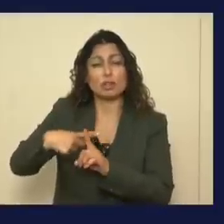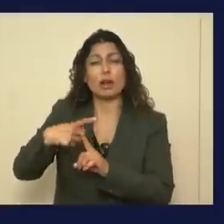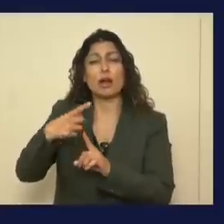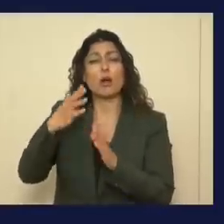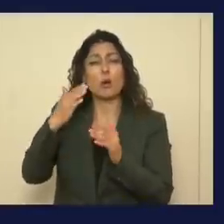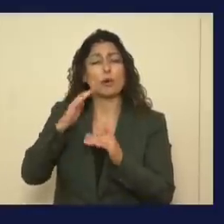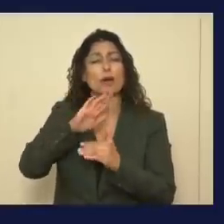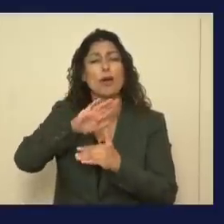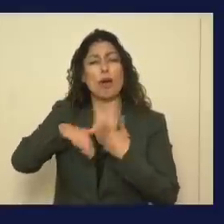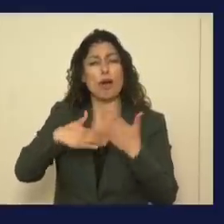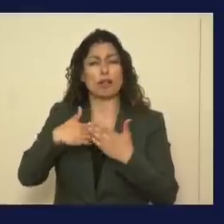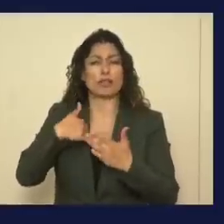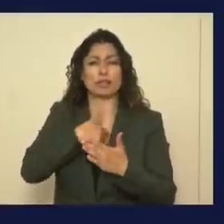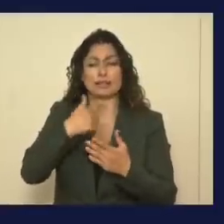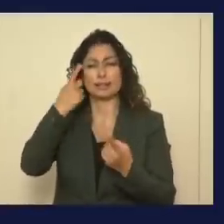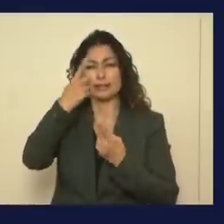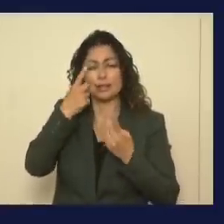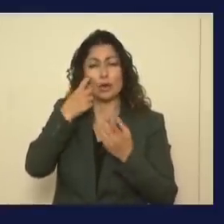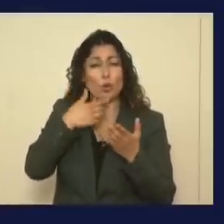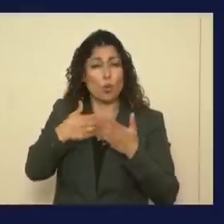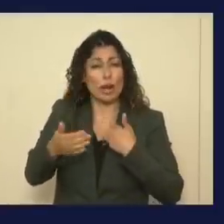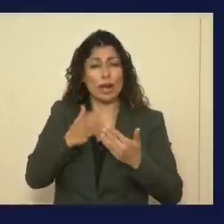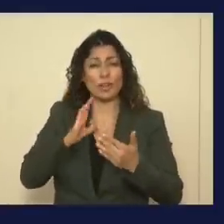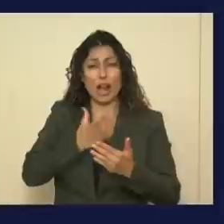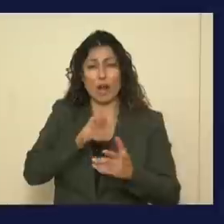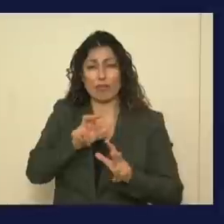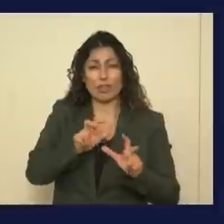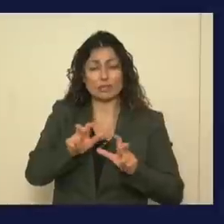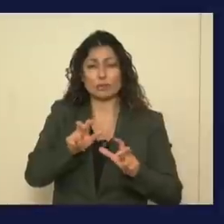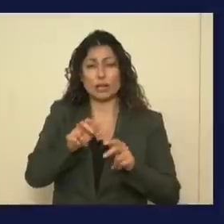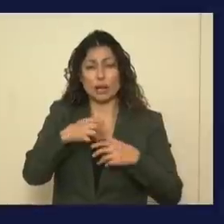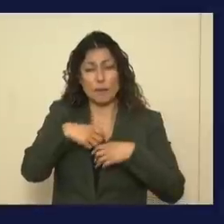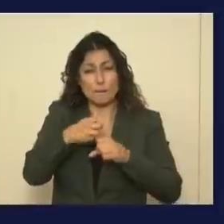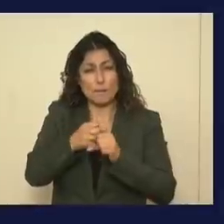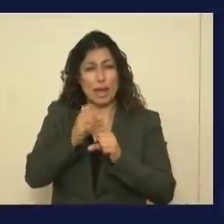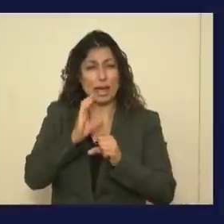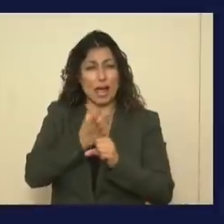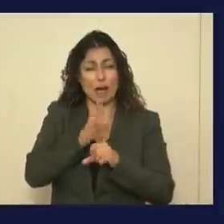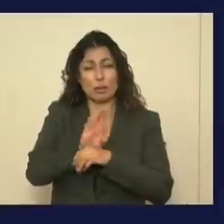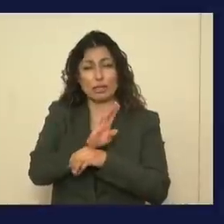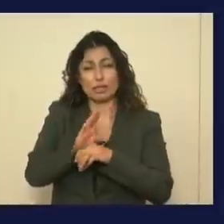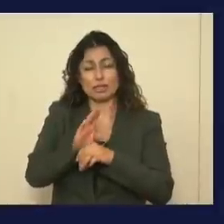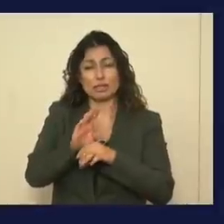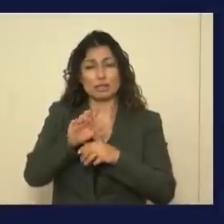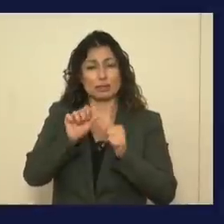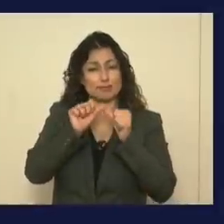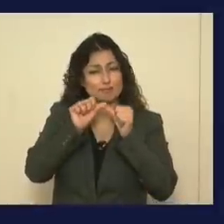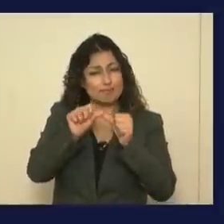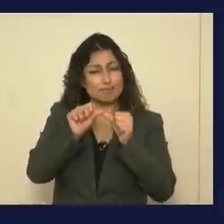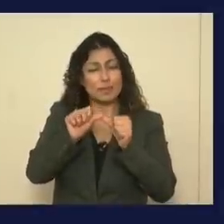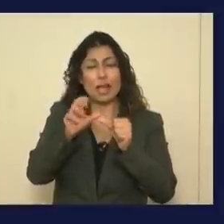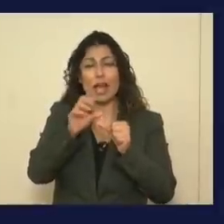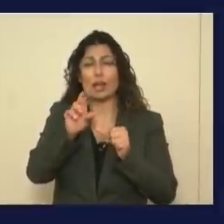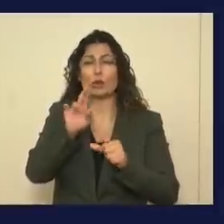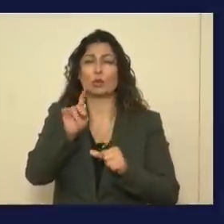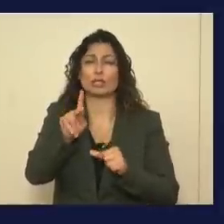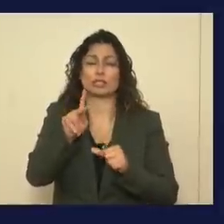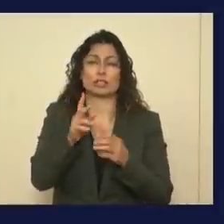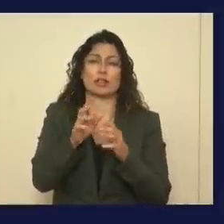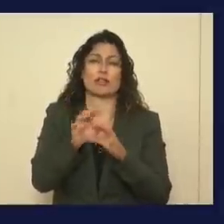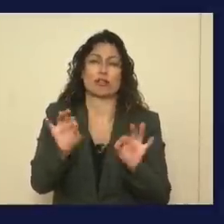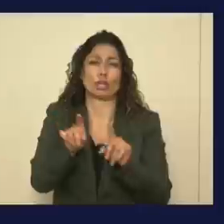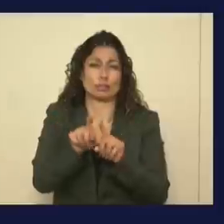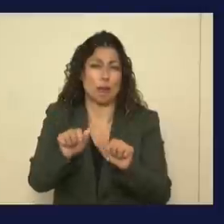whatever investments make our businesses as whole and as risk-free as